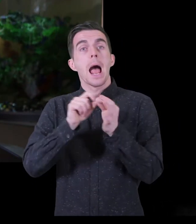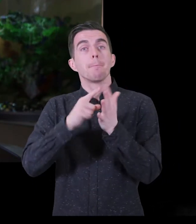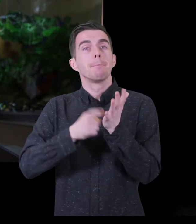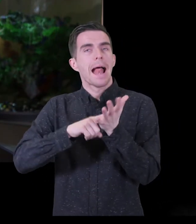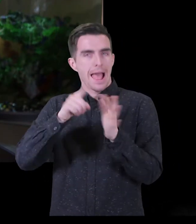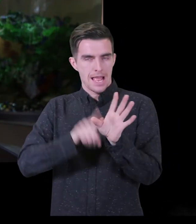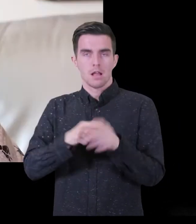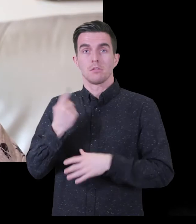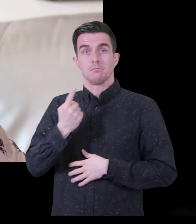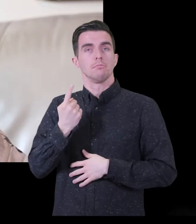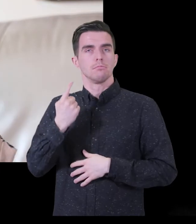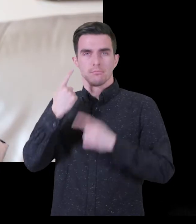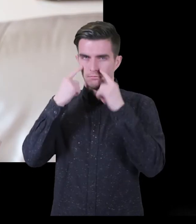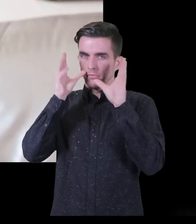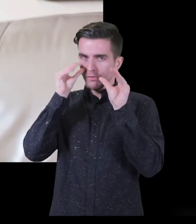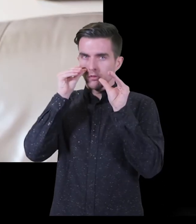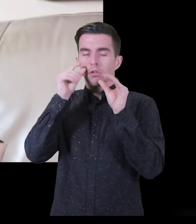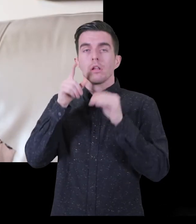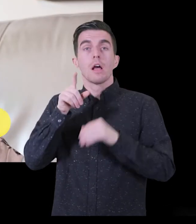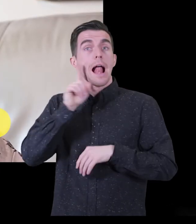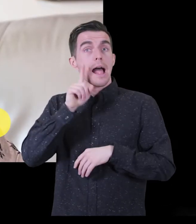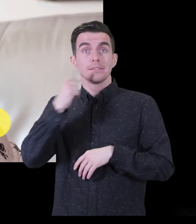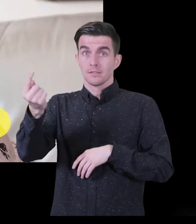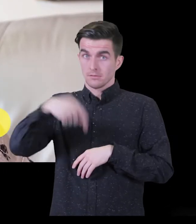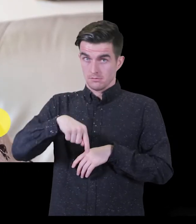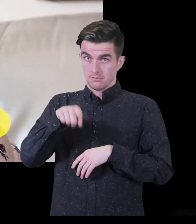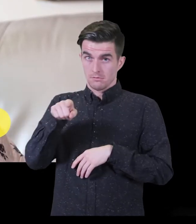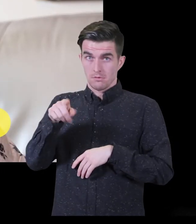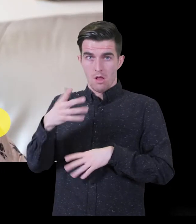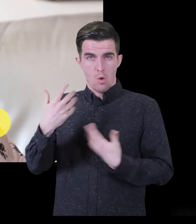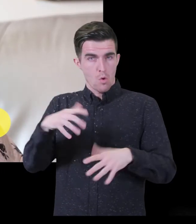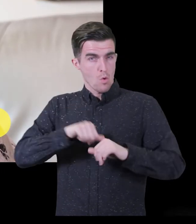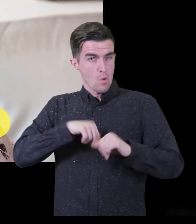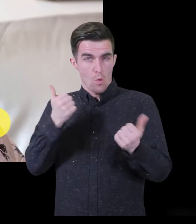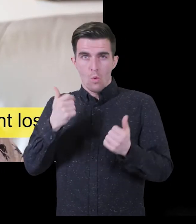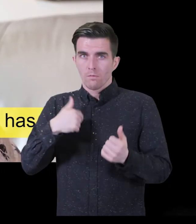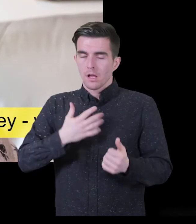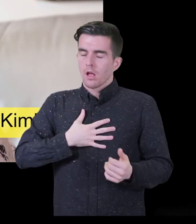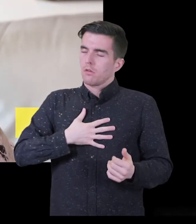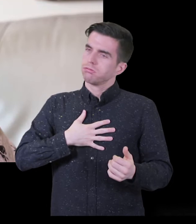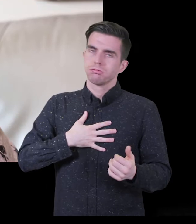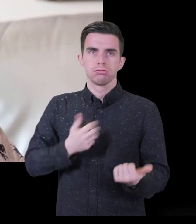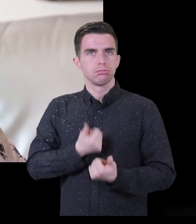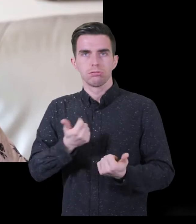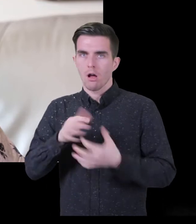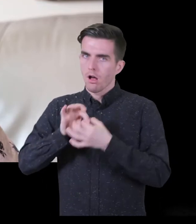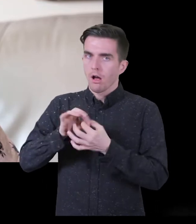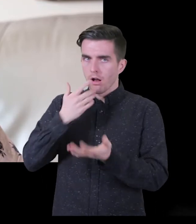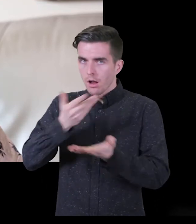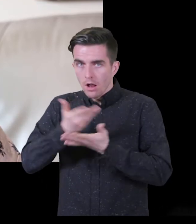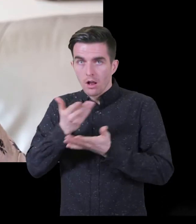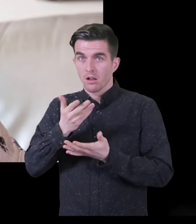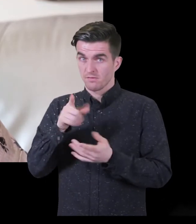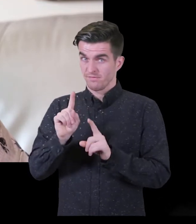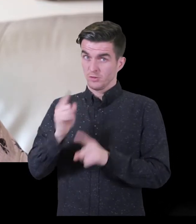absolutely tremendous. The lady came out from the sensory support team and she was very, very good. She made me feel at ease straight